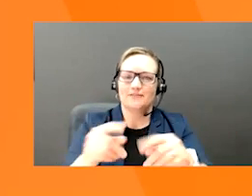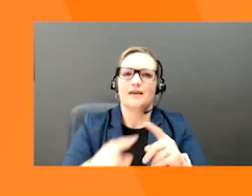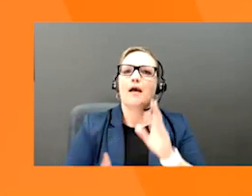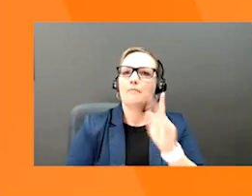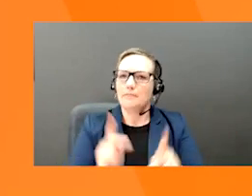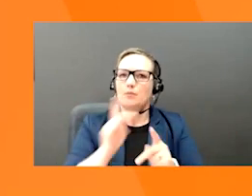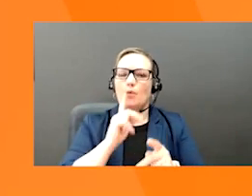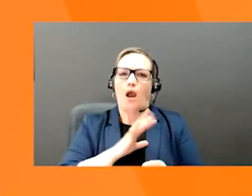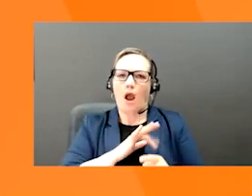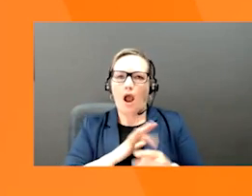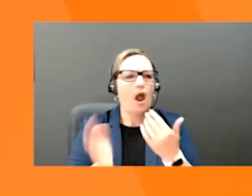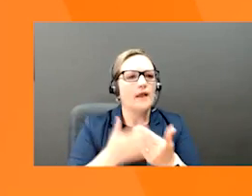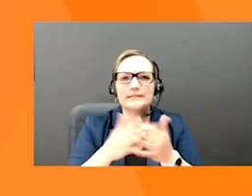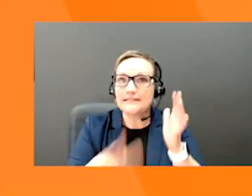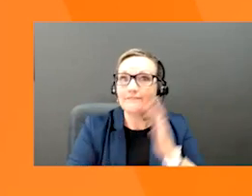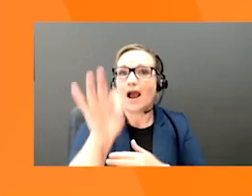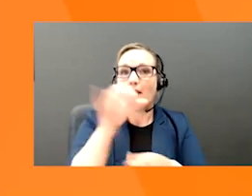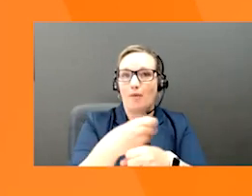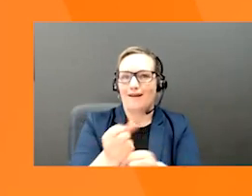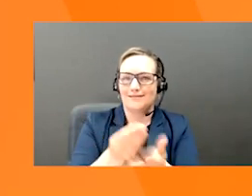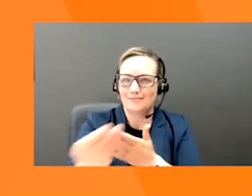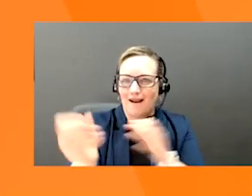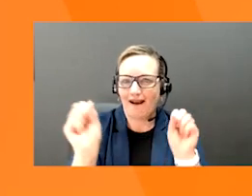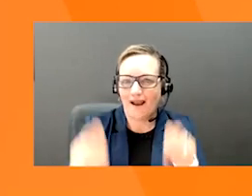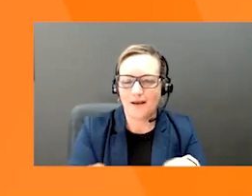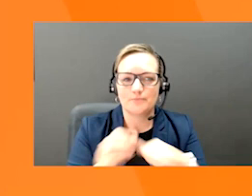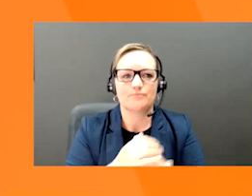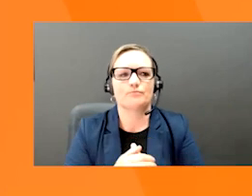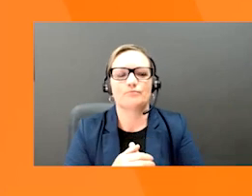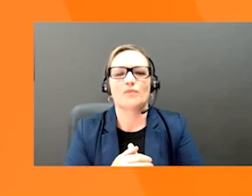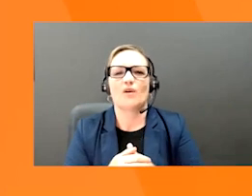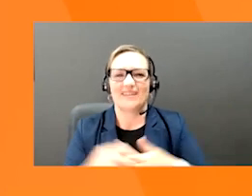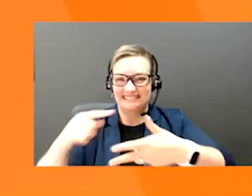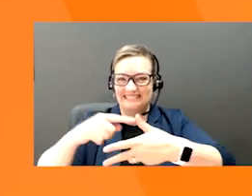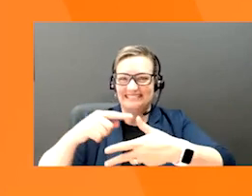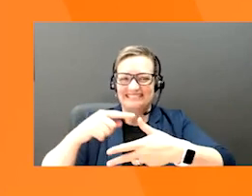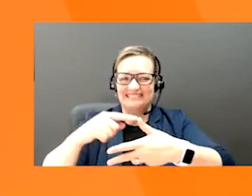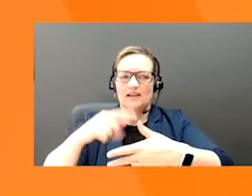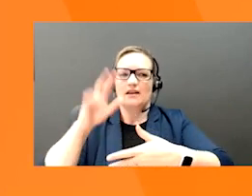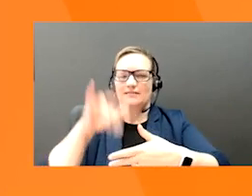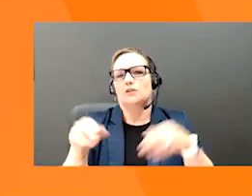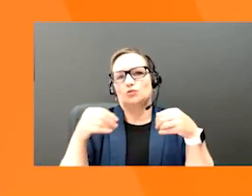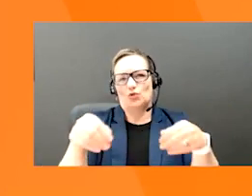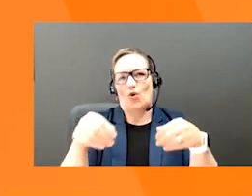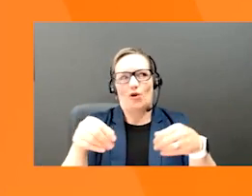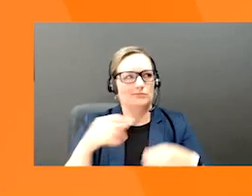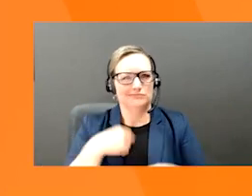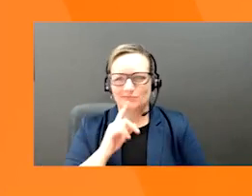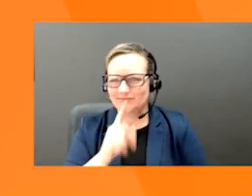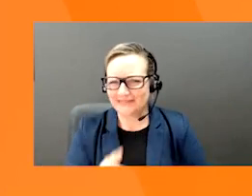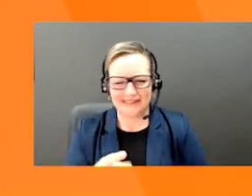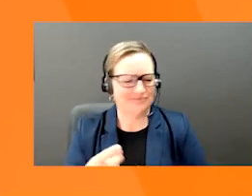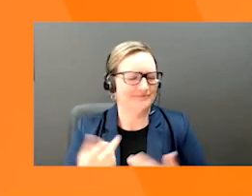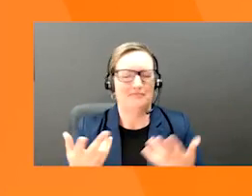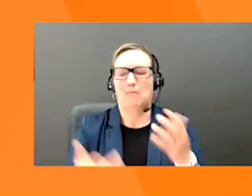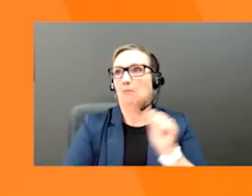Let's explore some of those channels. A physical channel is the three dimensional world, which almost seems secondary these